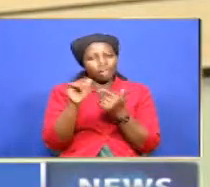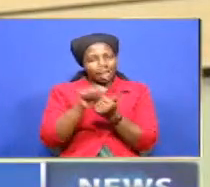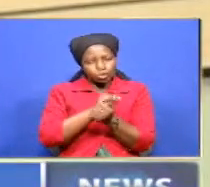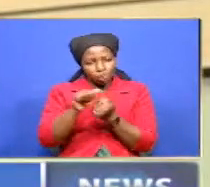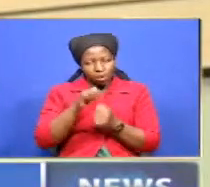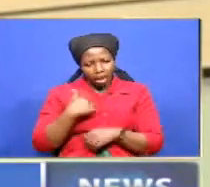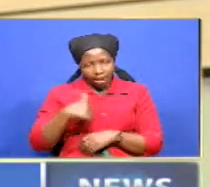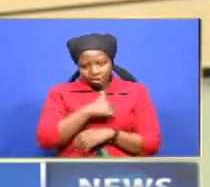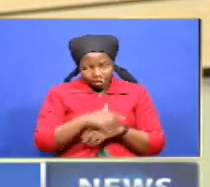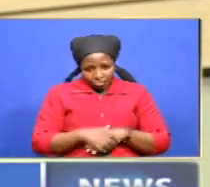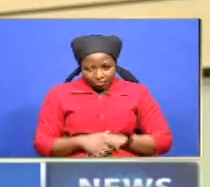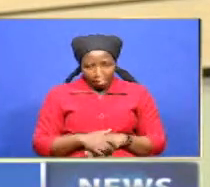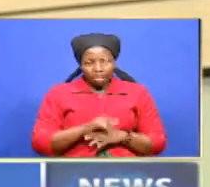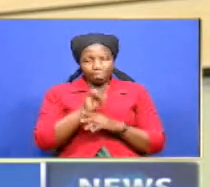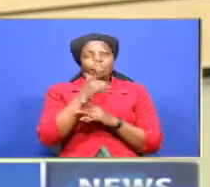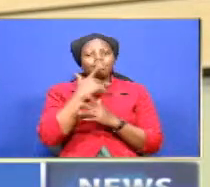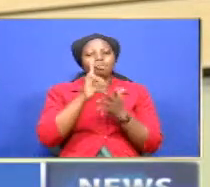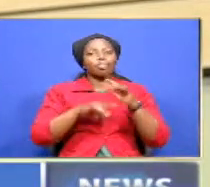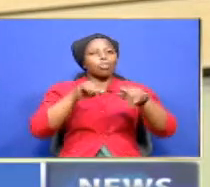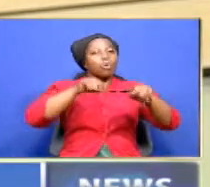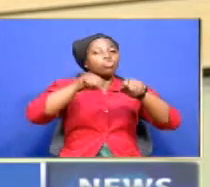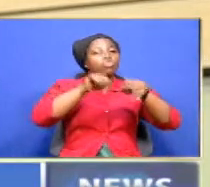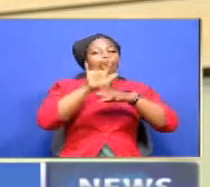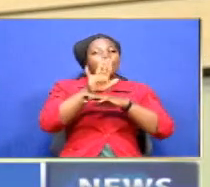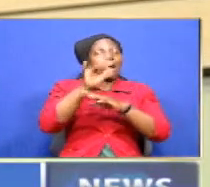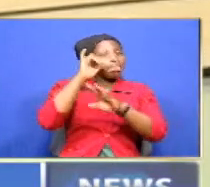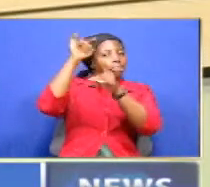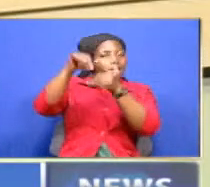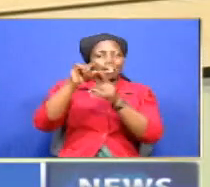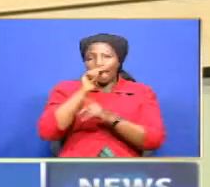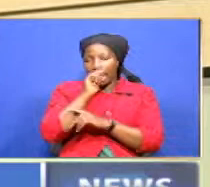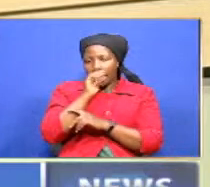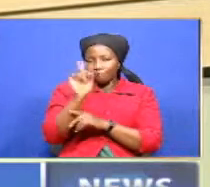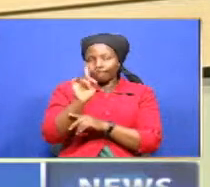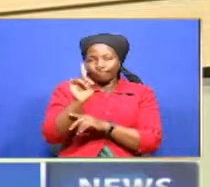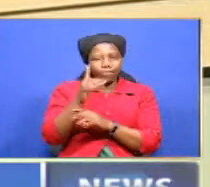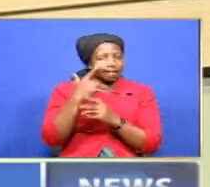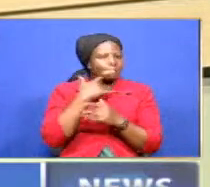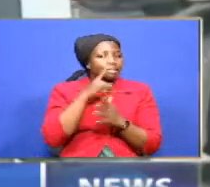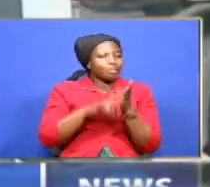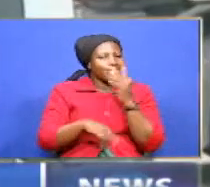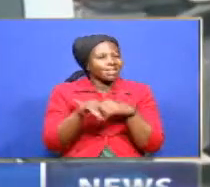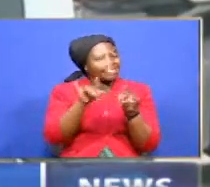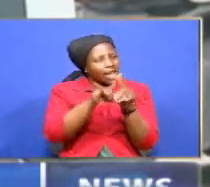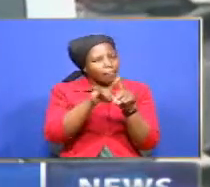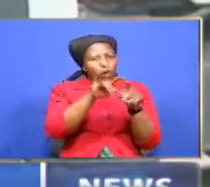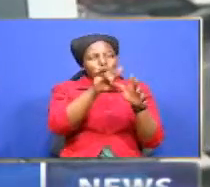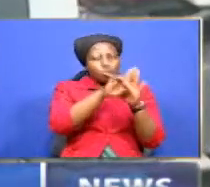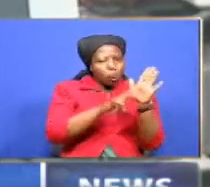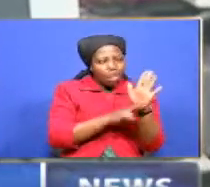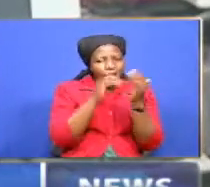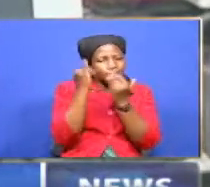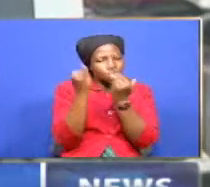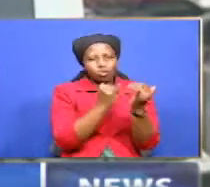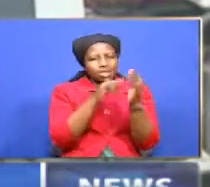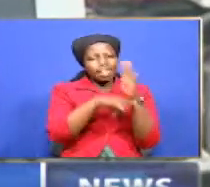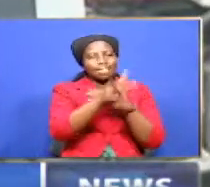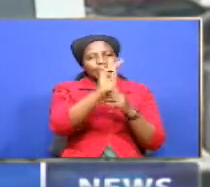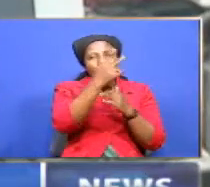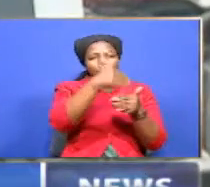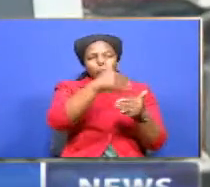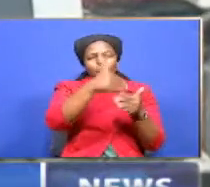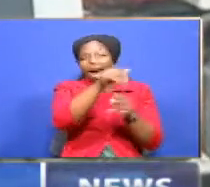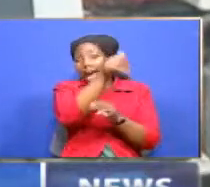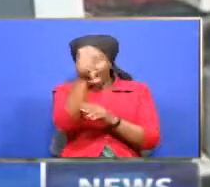Kazungu saying the measures were not in any way targeted at Tanzanians, adding that similar measures have been introduced along Kenyan borders